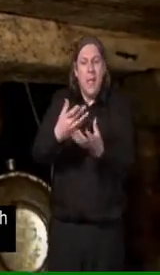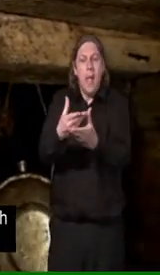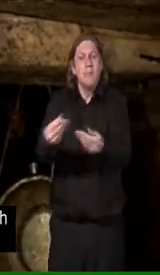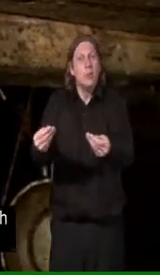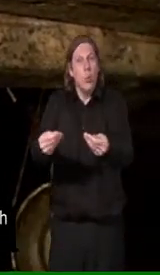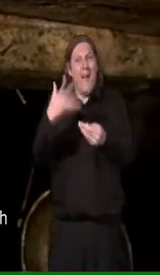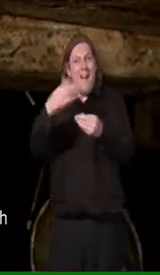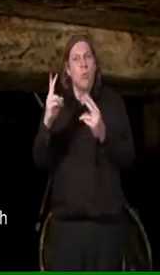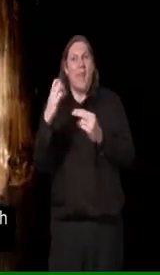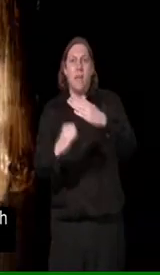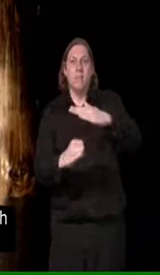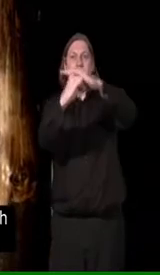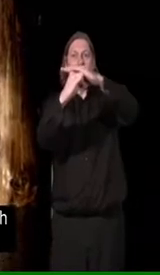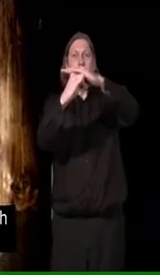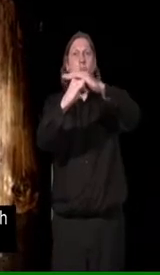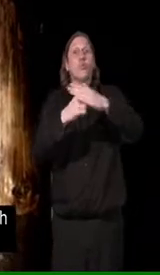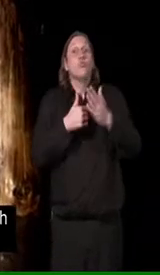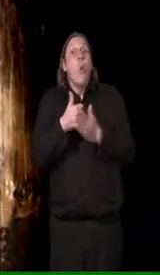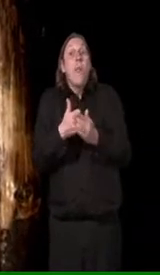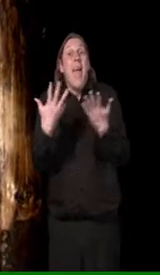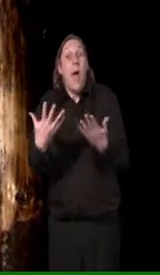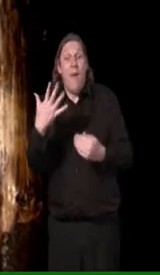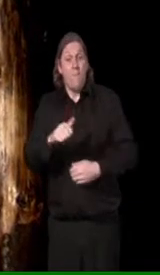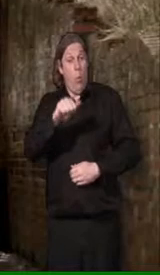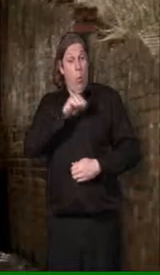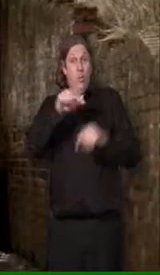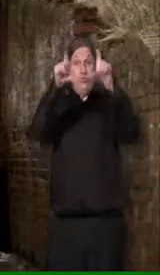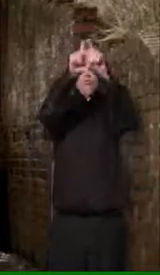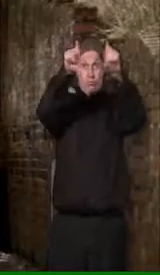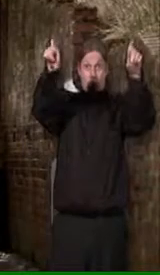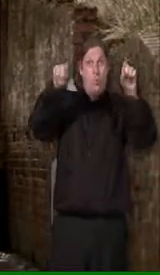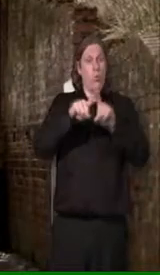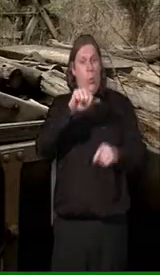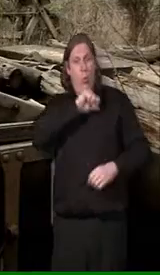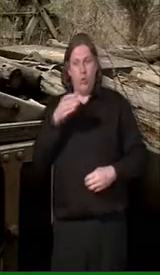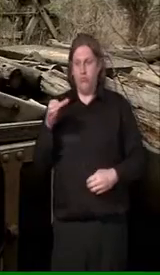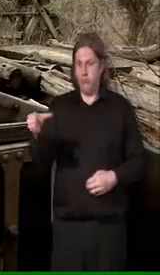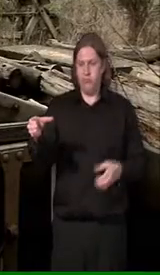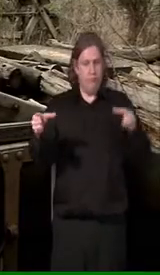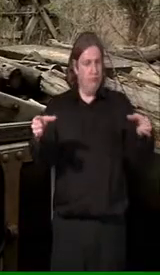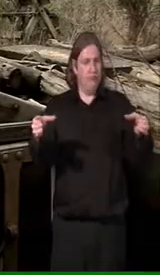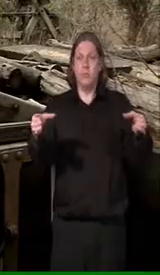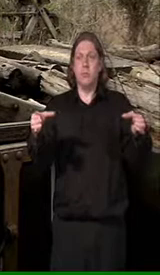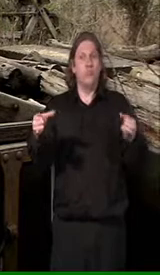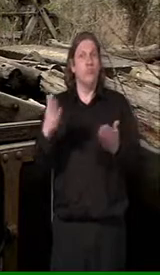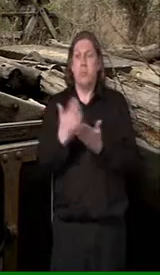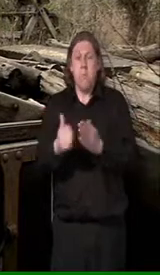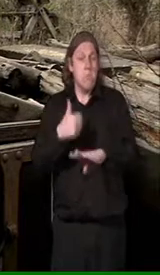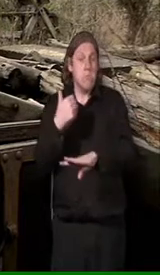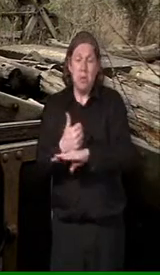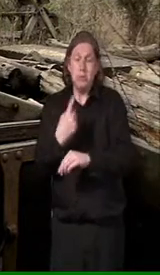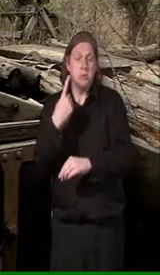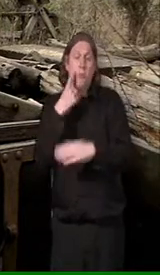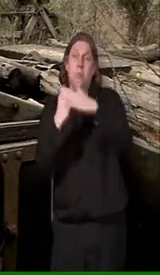roof with just a wood prop at each end of that plank. Just very basic, simple timbering. Down the mine, we can actually see